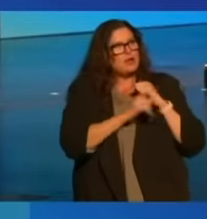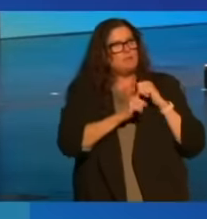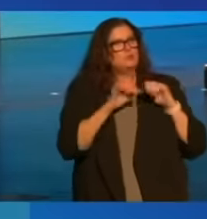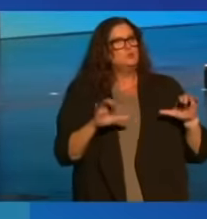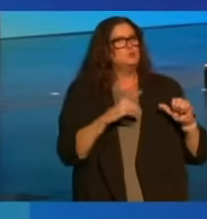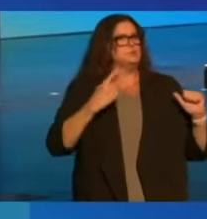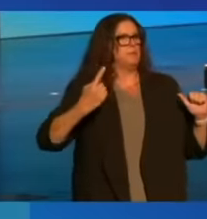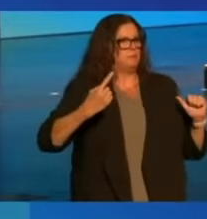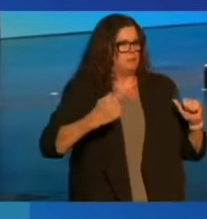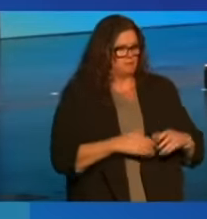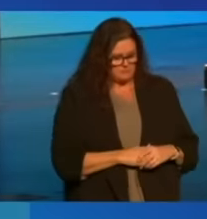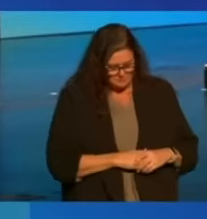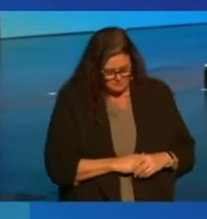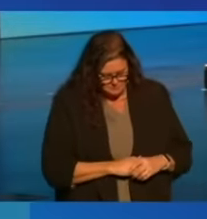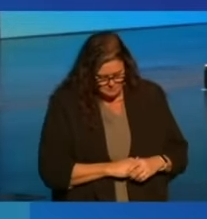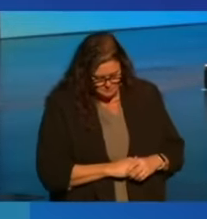something.